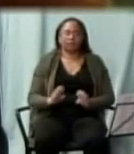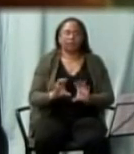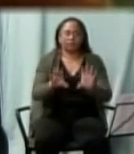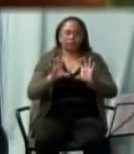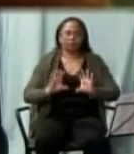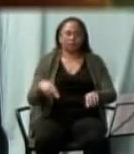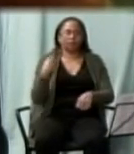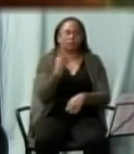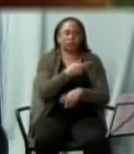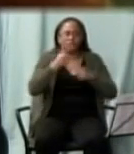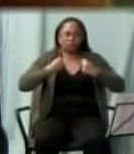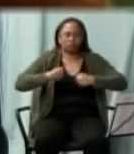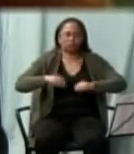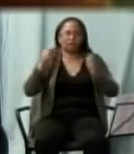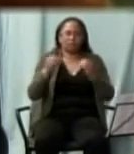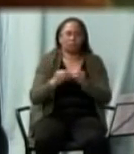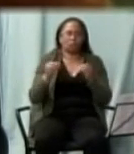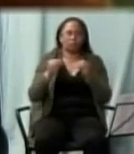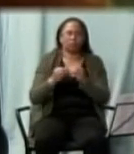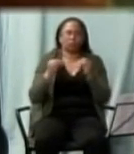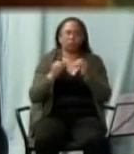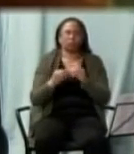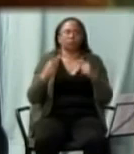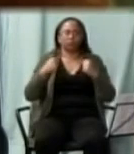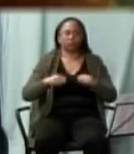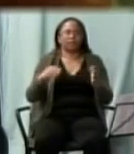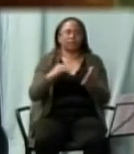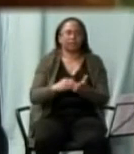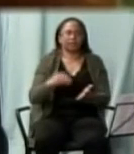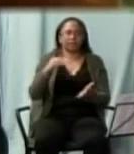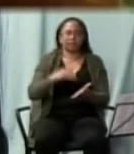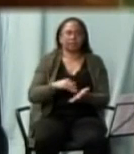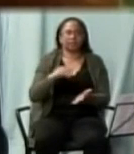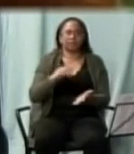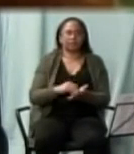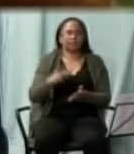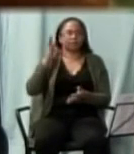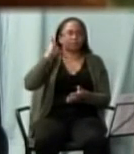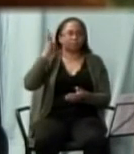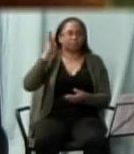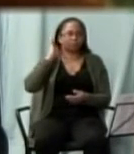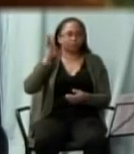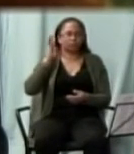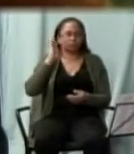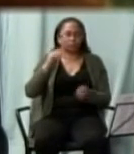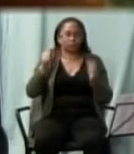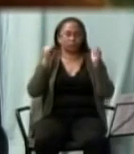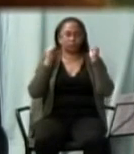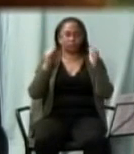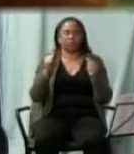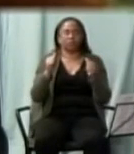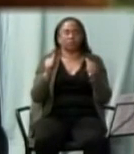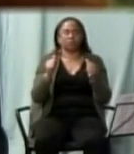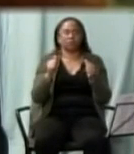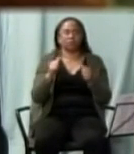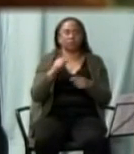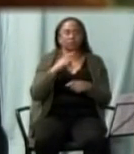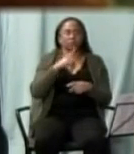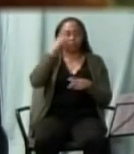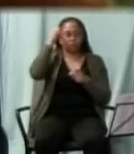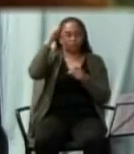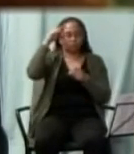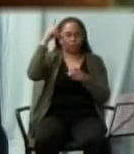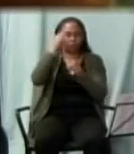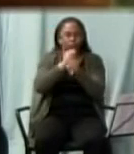to work with more devotion to preach more eloquently to trust all the more